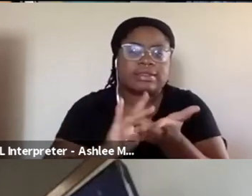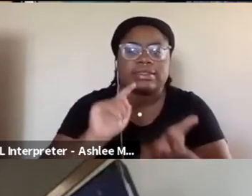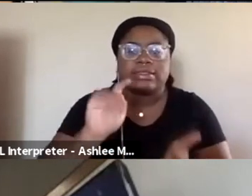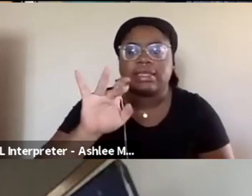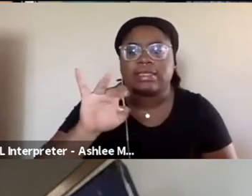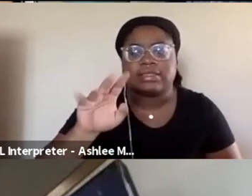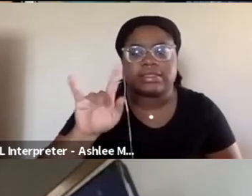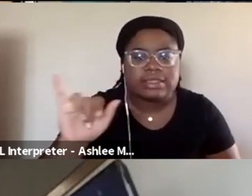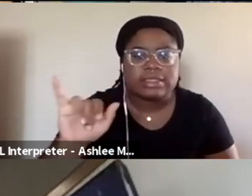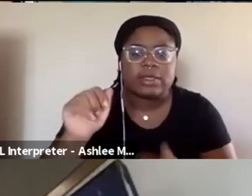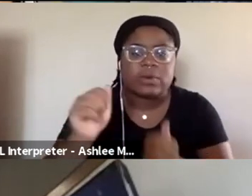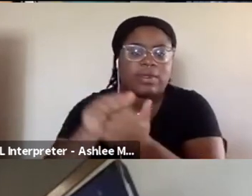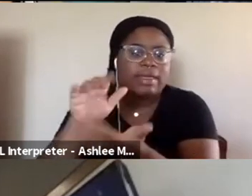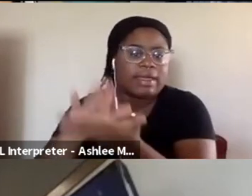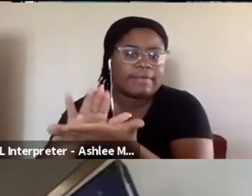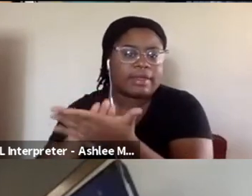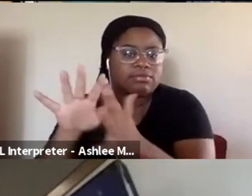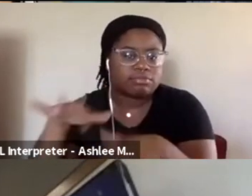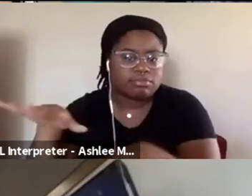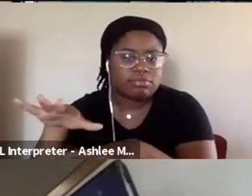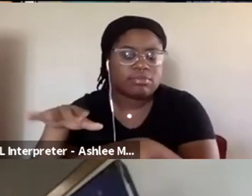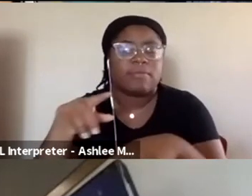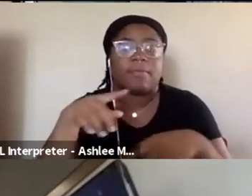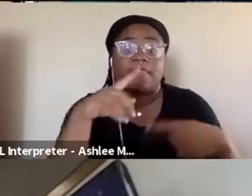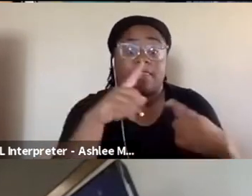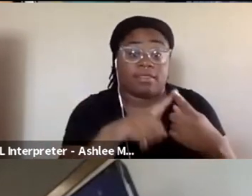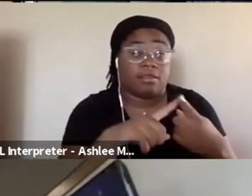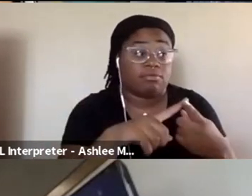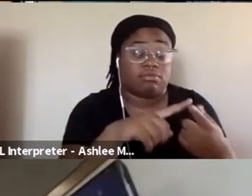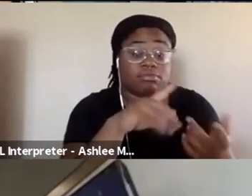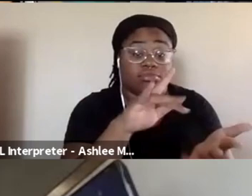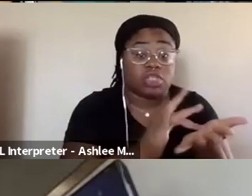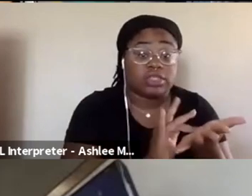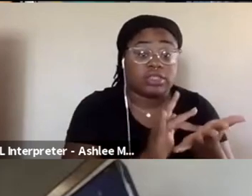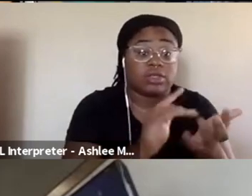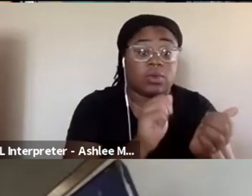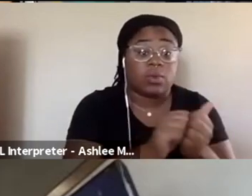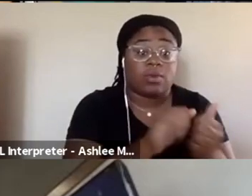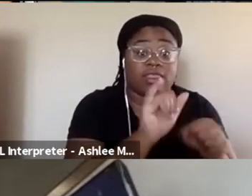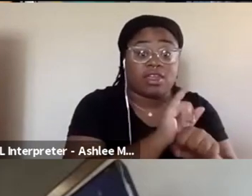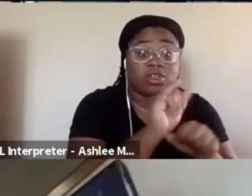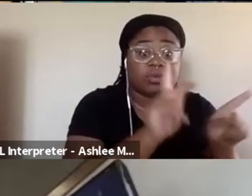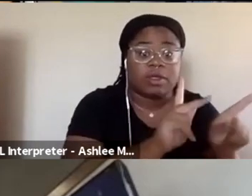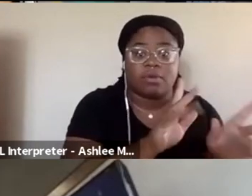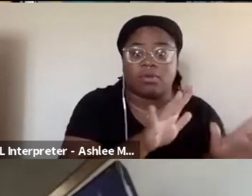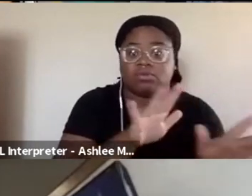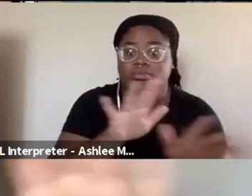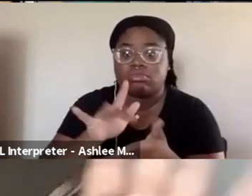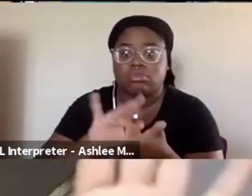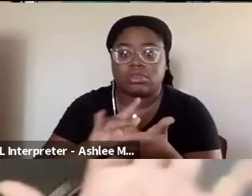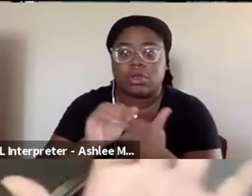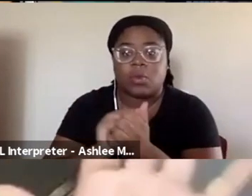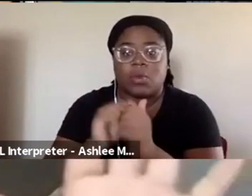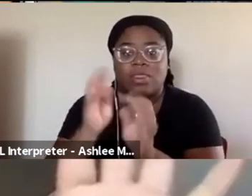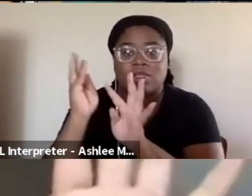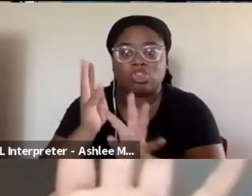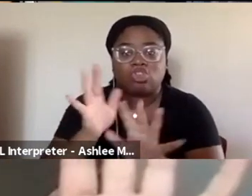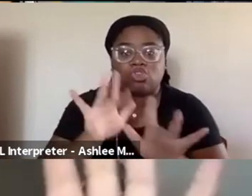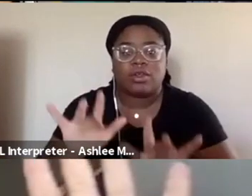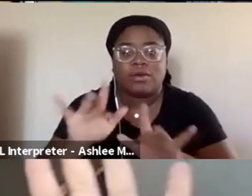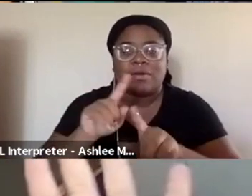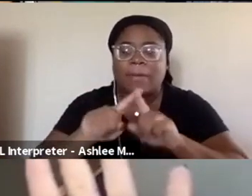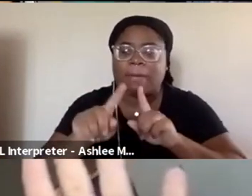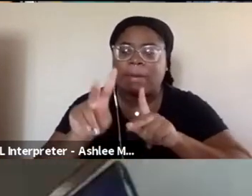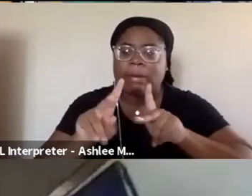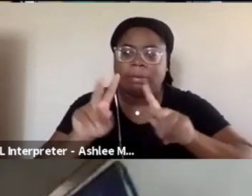folks, then I talk to toxic, you know, talk about toxicity to industry folks and then talk about toxicity with like streamers. Like those, like folks are coming at it and looking at it